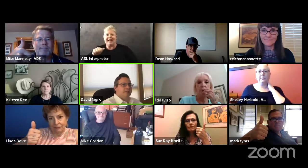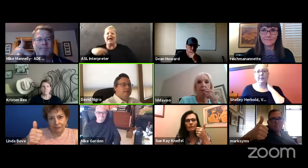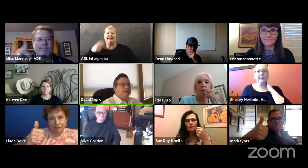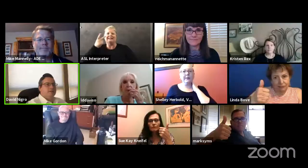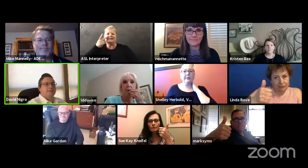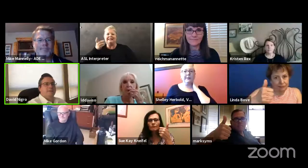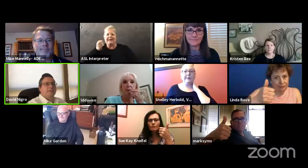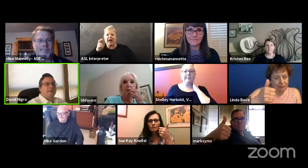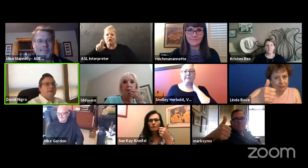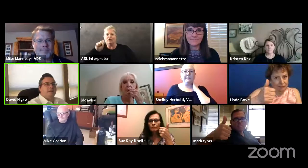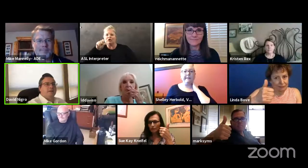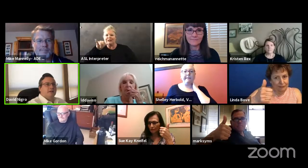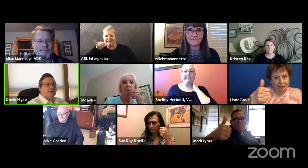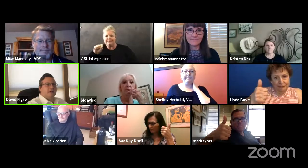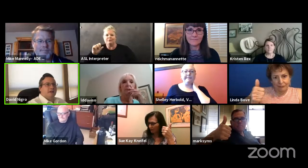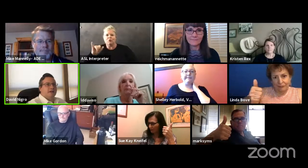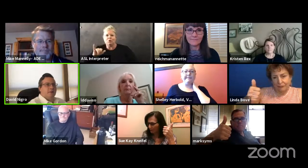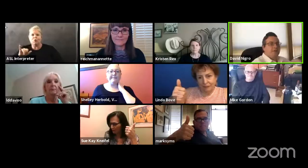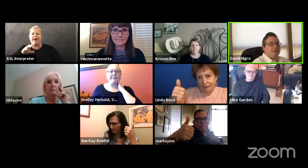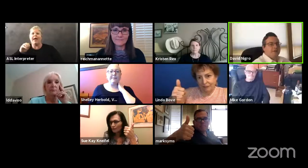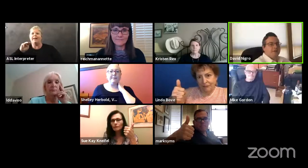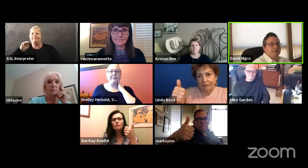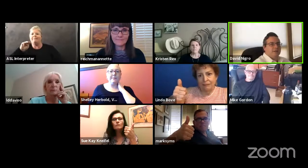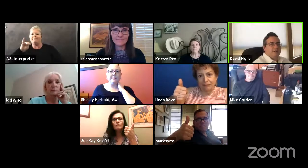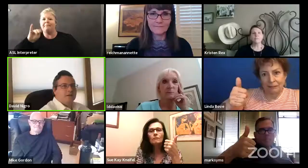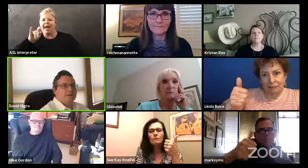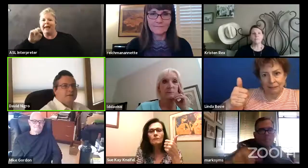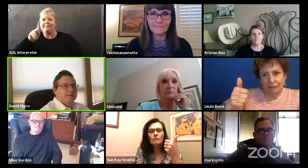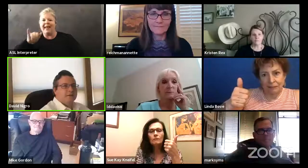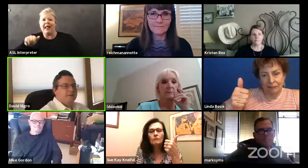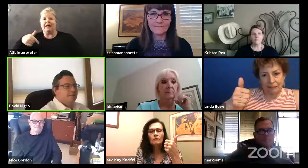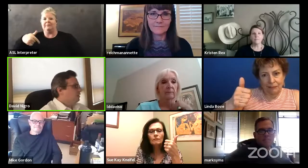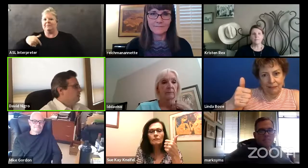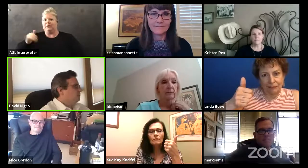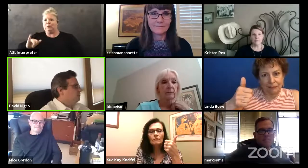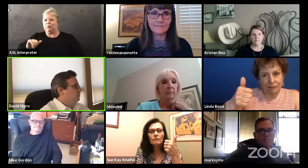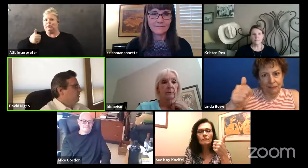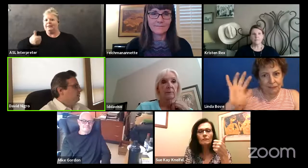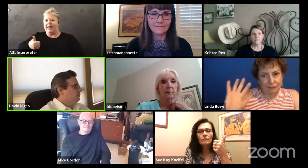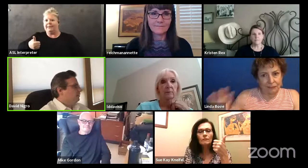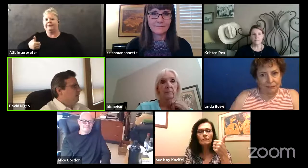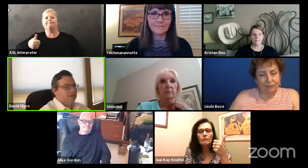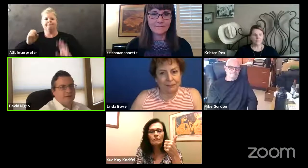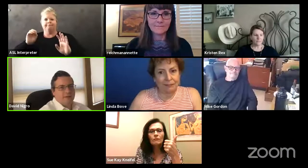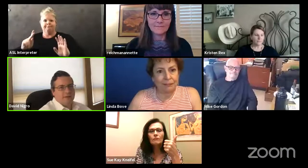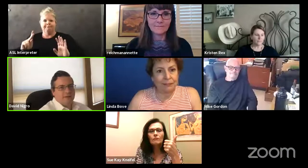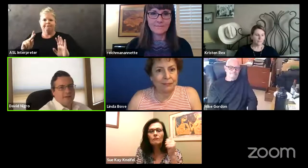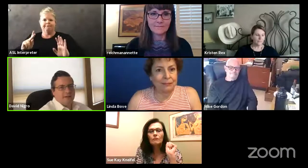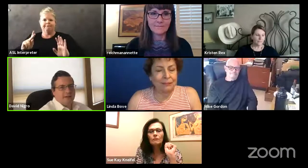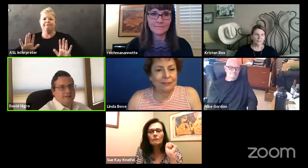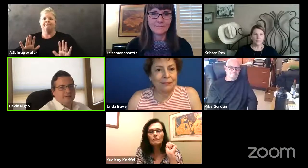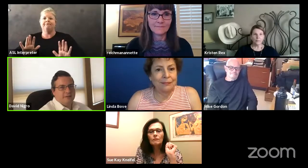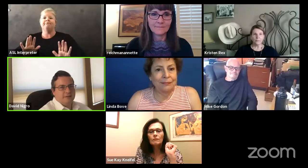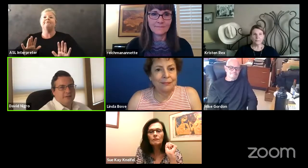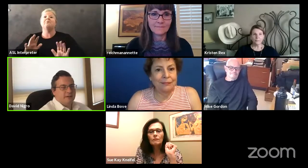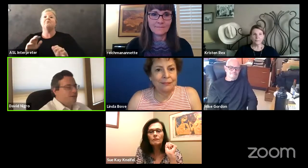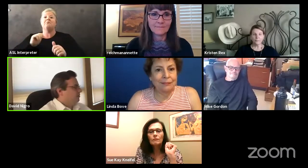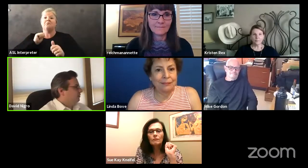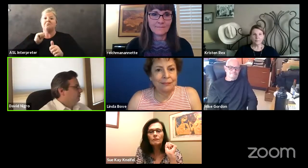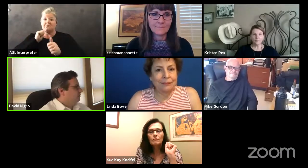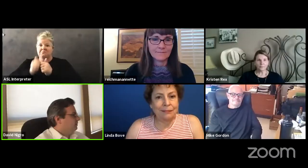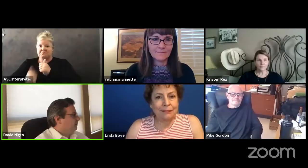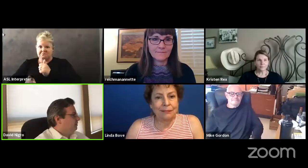mike mandolin so i vote yes as well for the record so that and uh that's